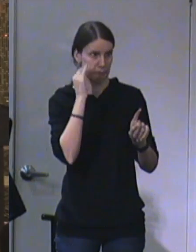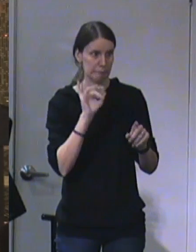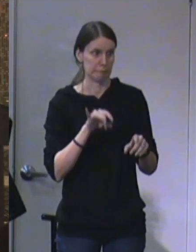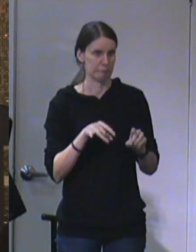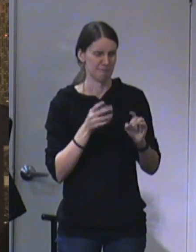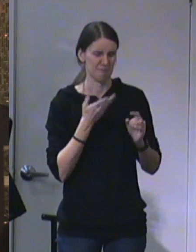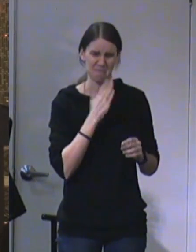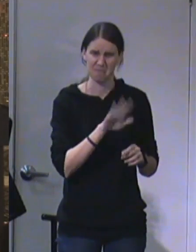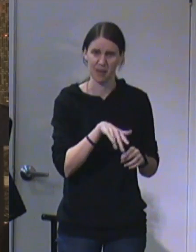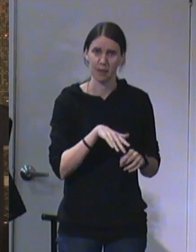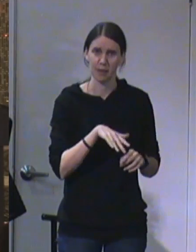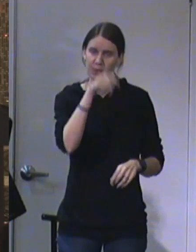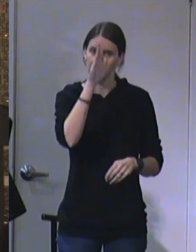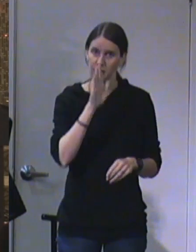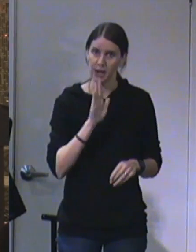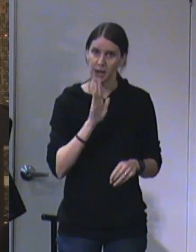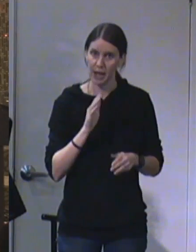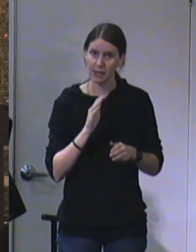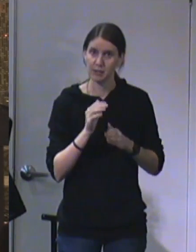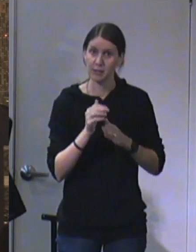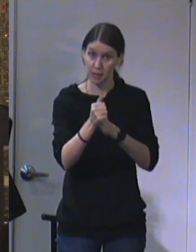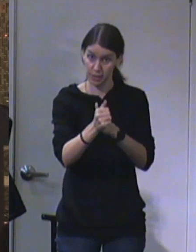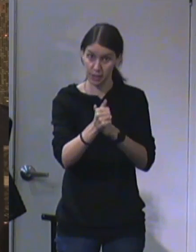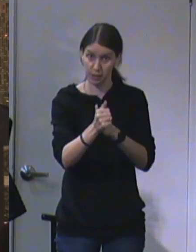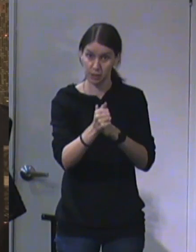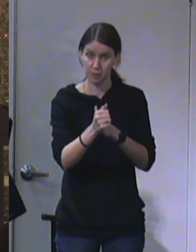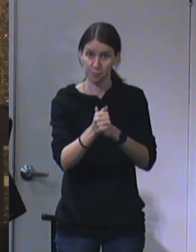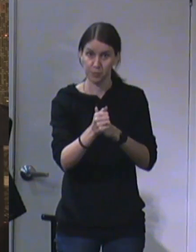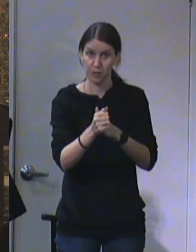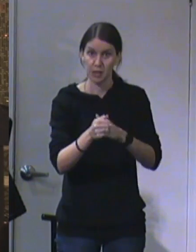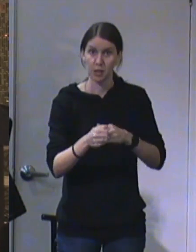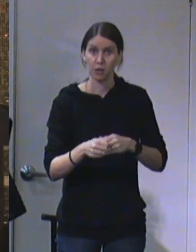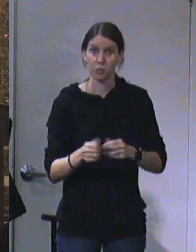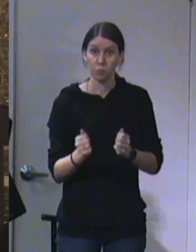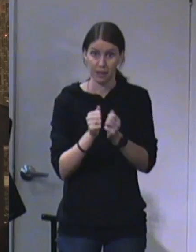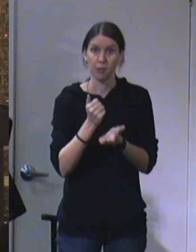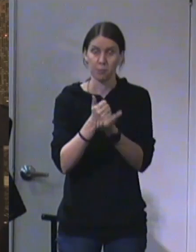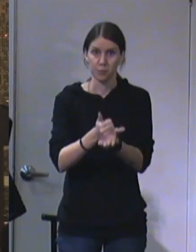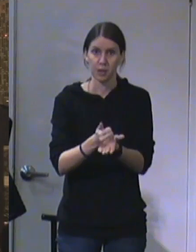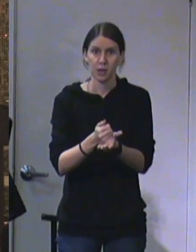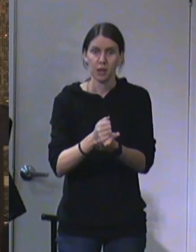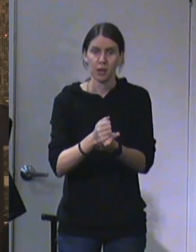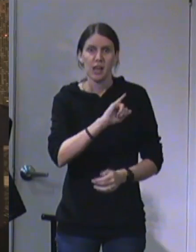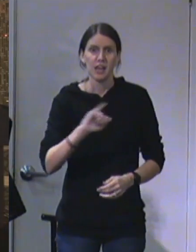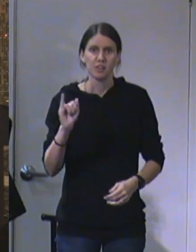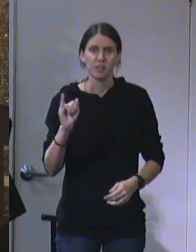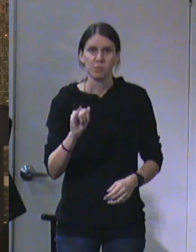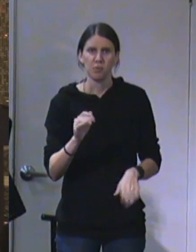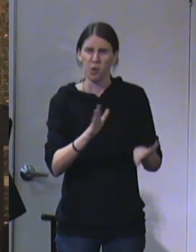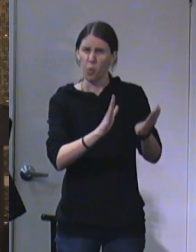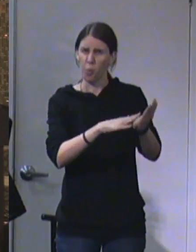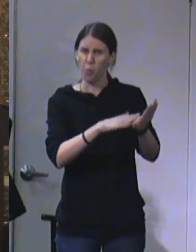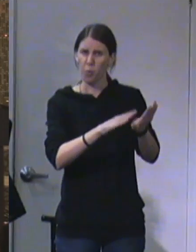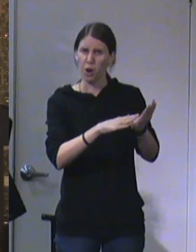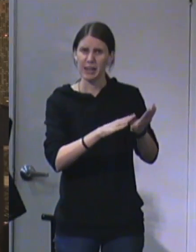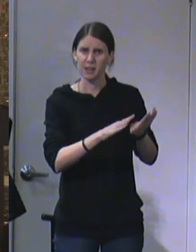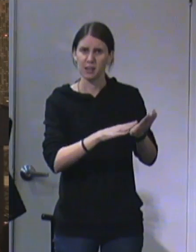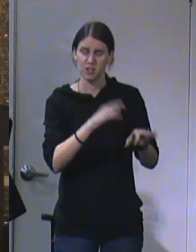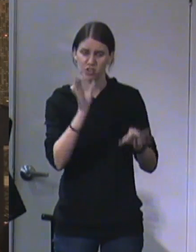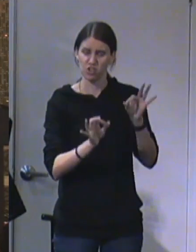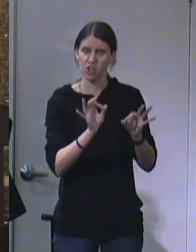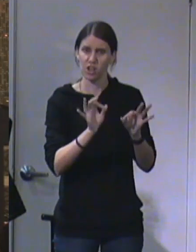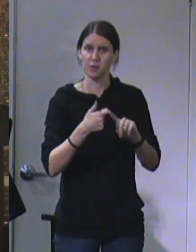God's leading, at God's leading, he begins to pronounce these woes, these judgments of